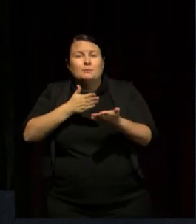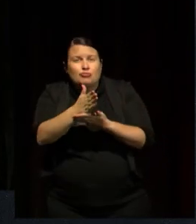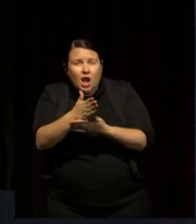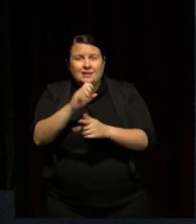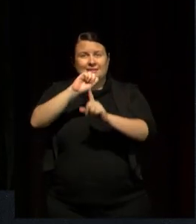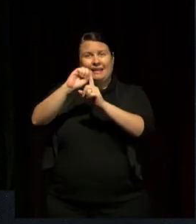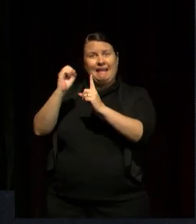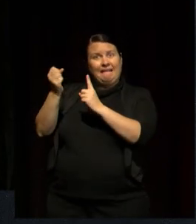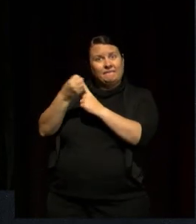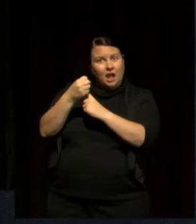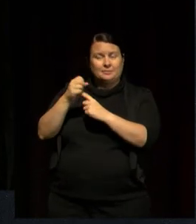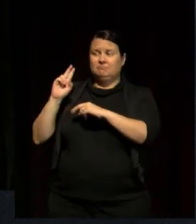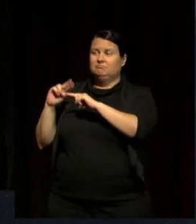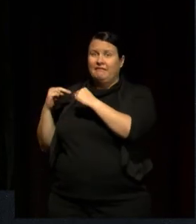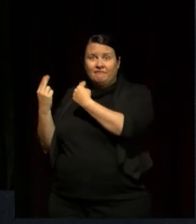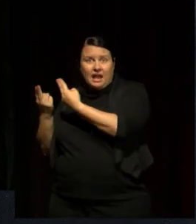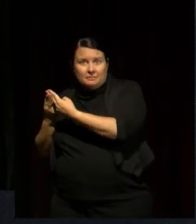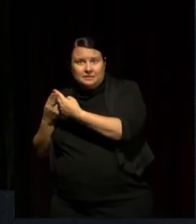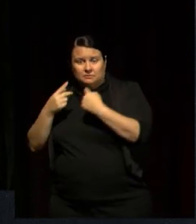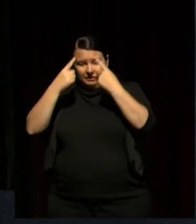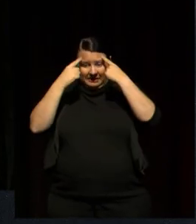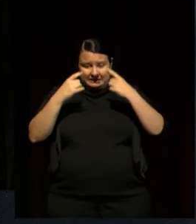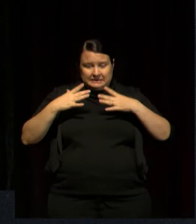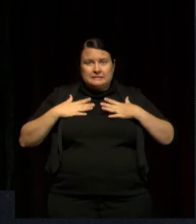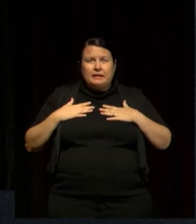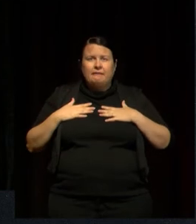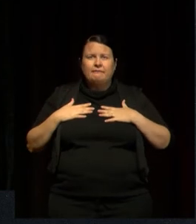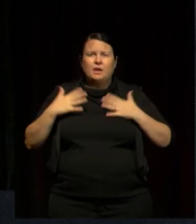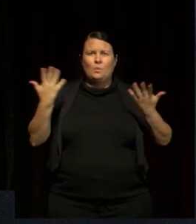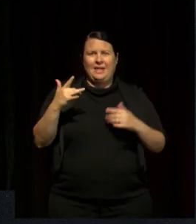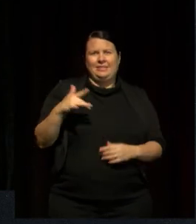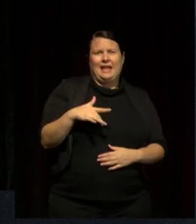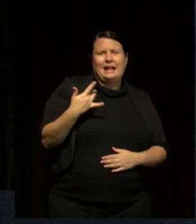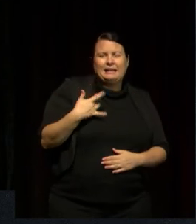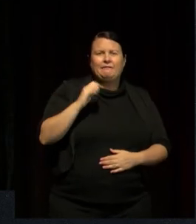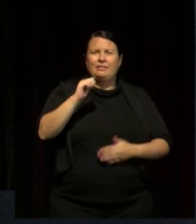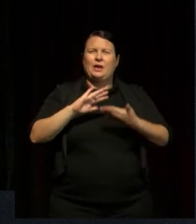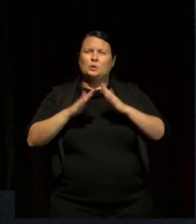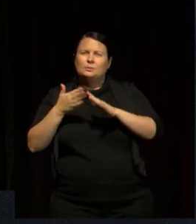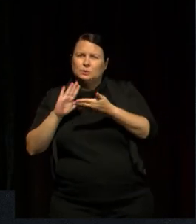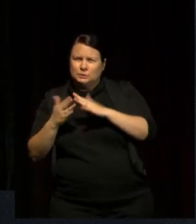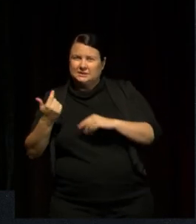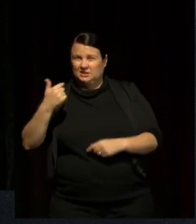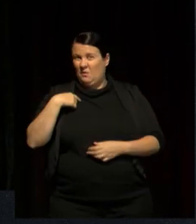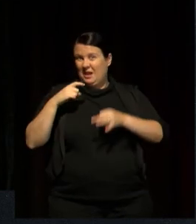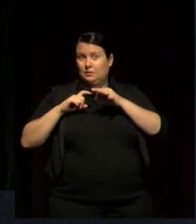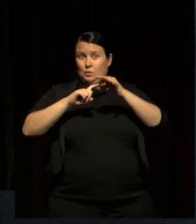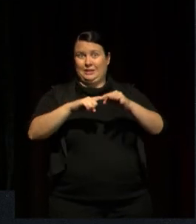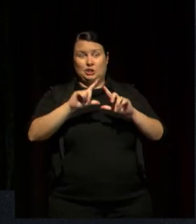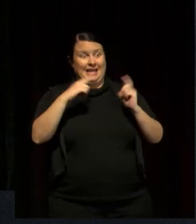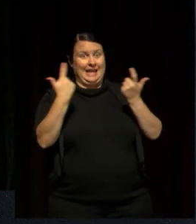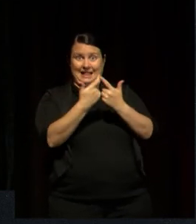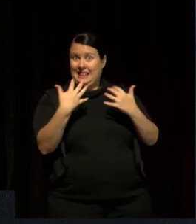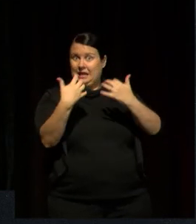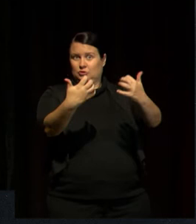about their family, about themselves, about where they live, their community. So in very structured